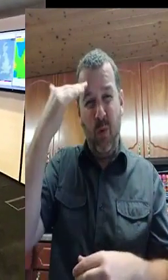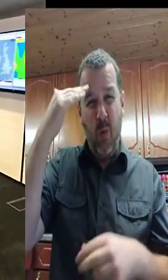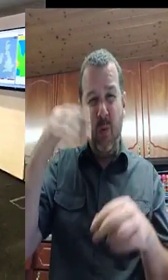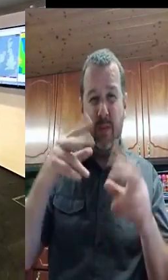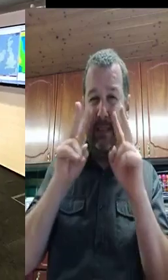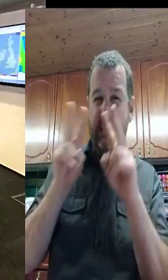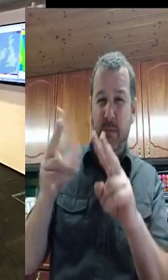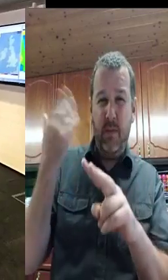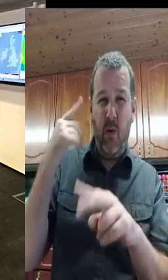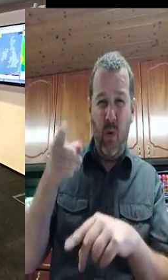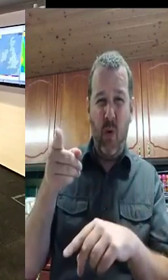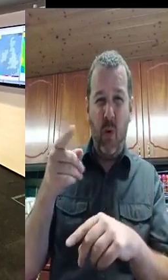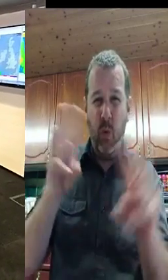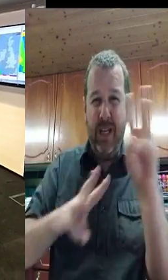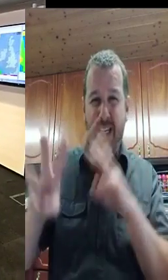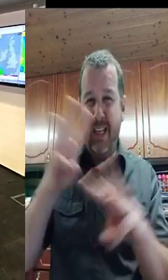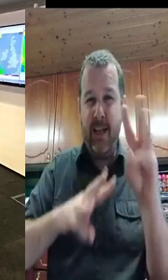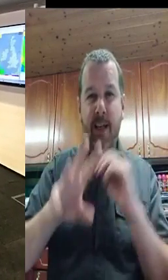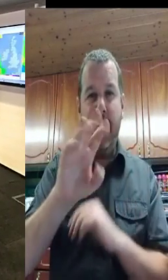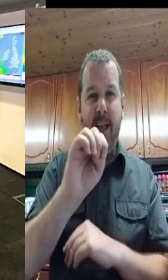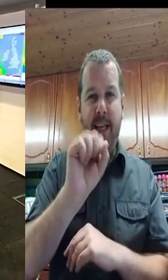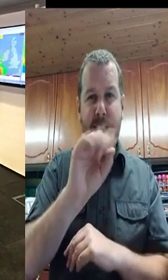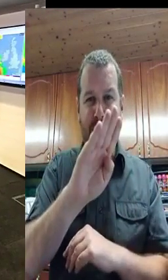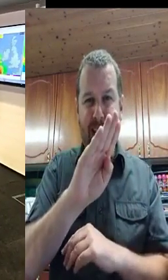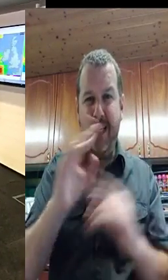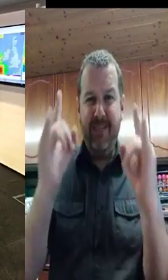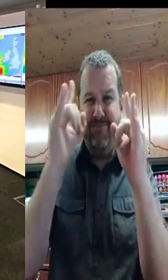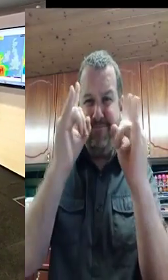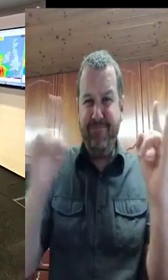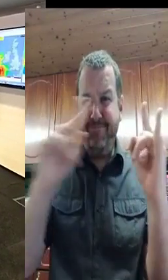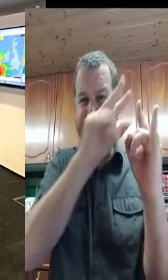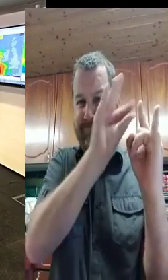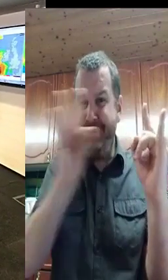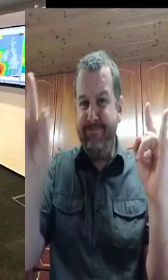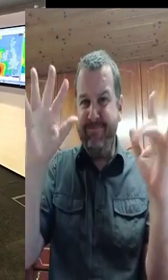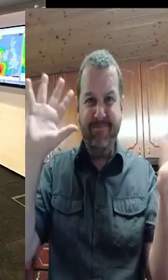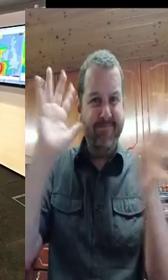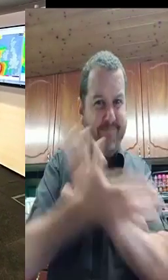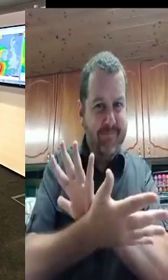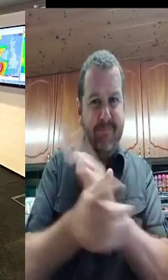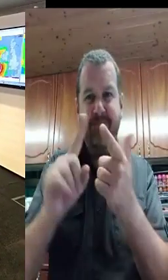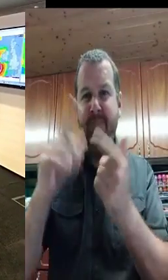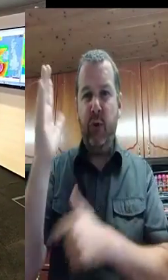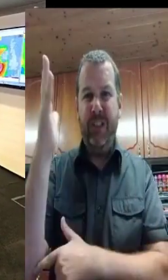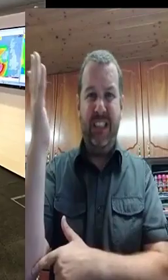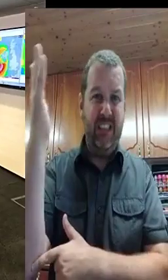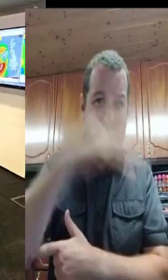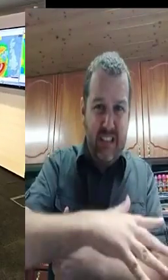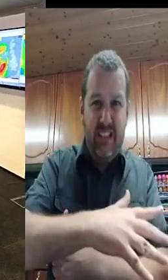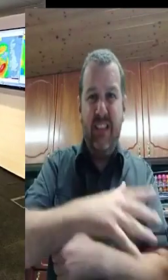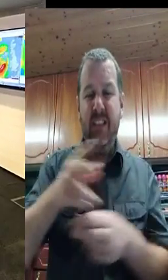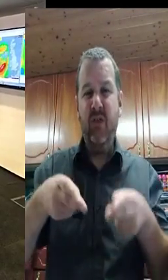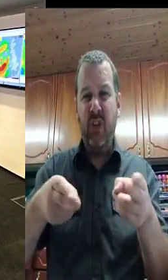conditions at OPW for the past few days. Yesterday, we issued a high-surge advisory